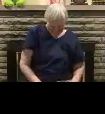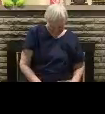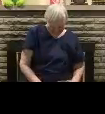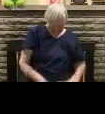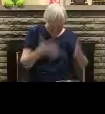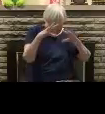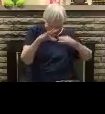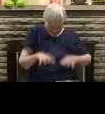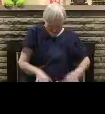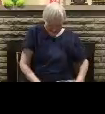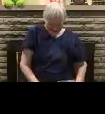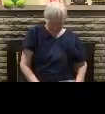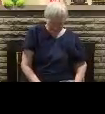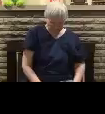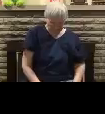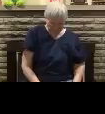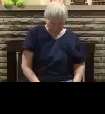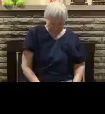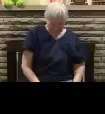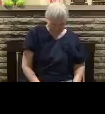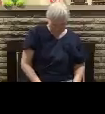thank you for your prayers And appreciate you continuing